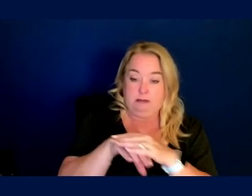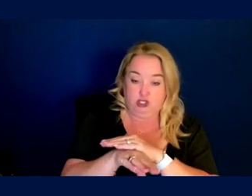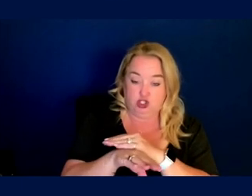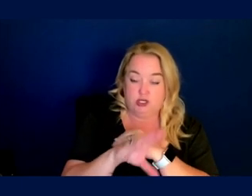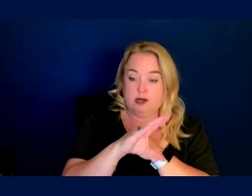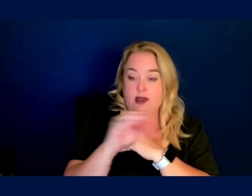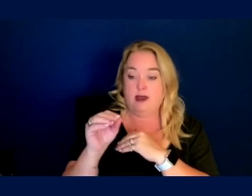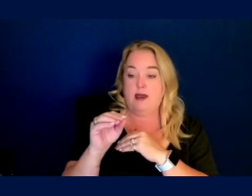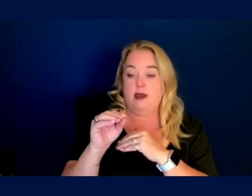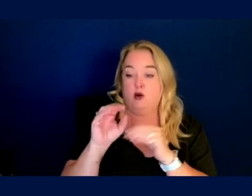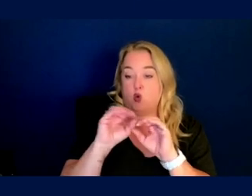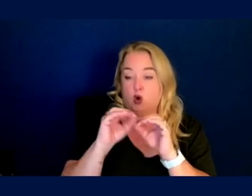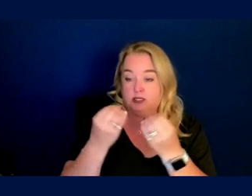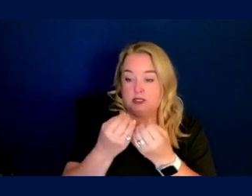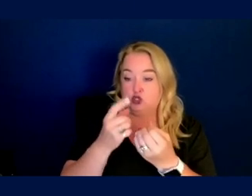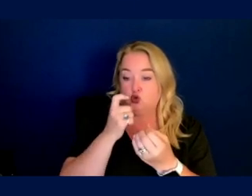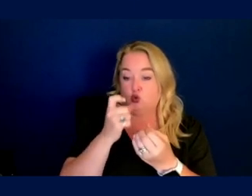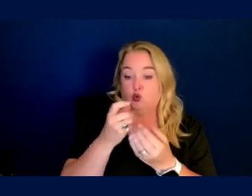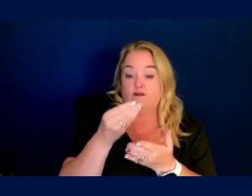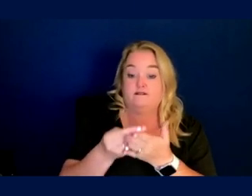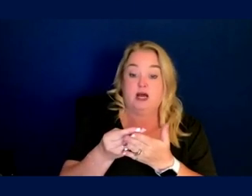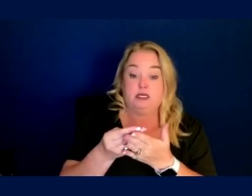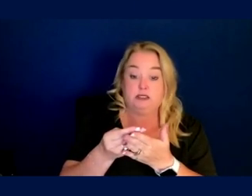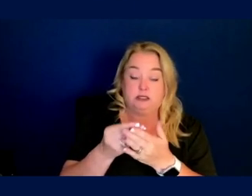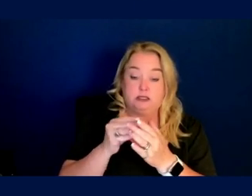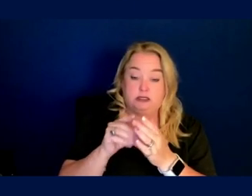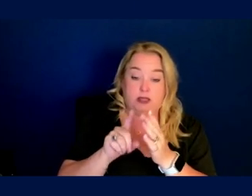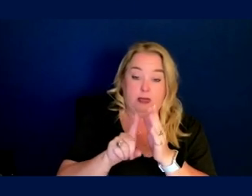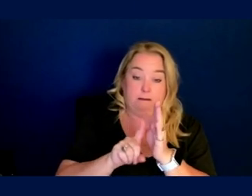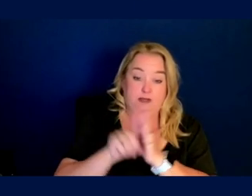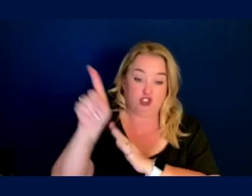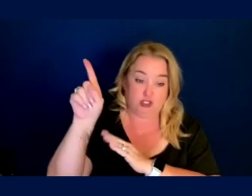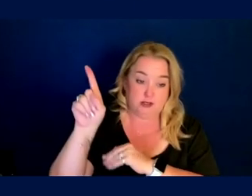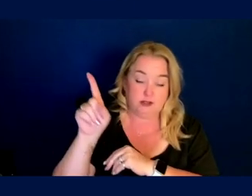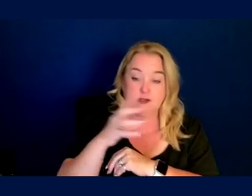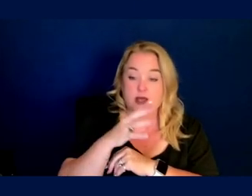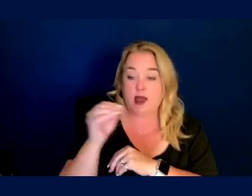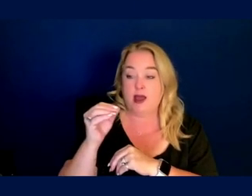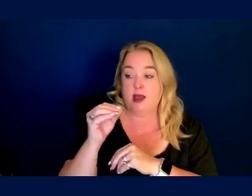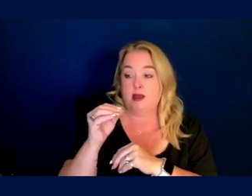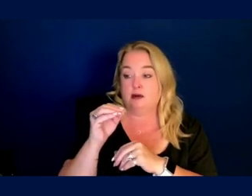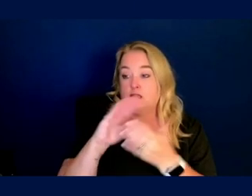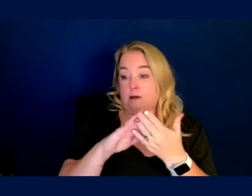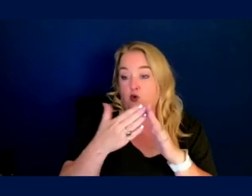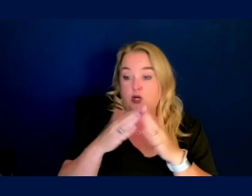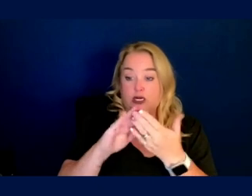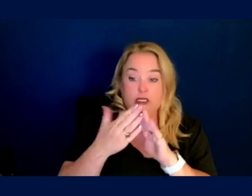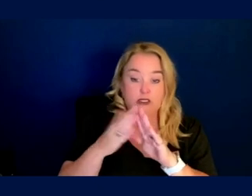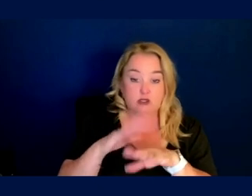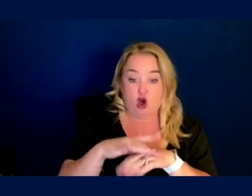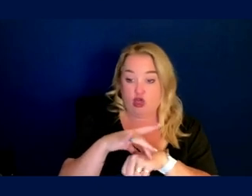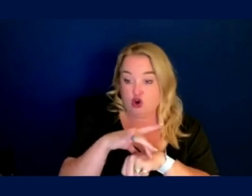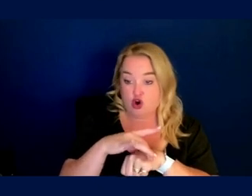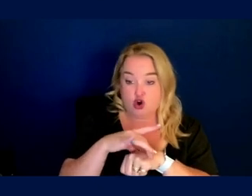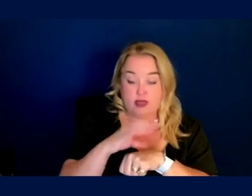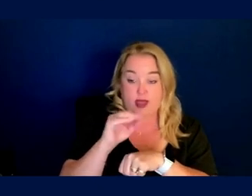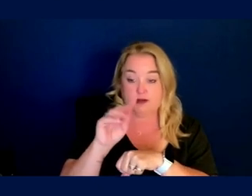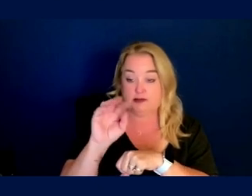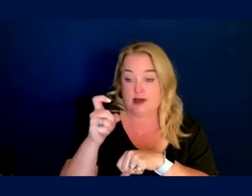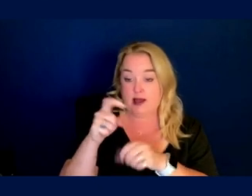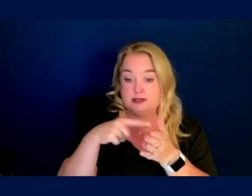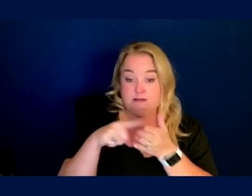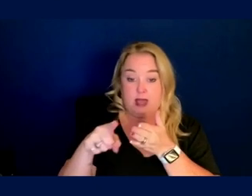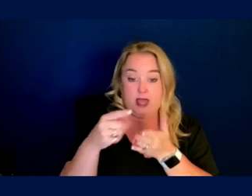organization that funds missions, uh, in regards to, you know, communities on earth and taxpayer dollars